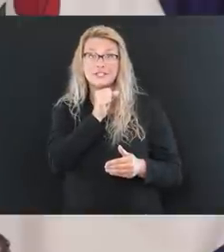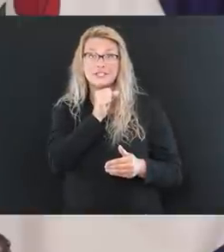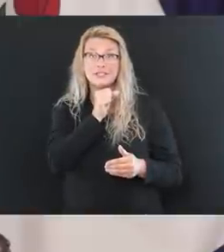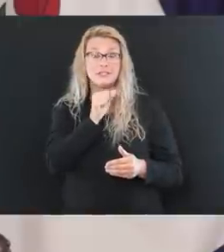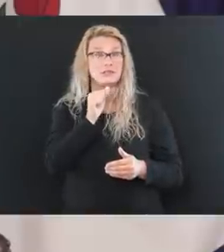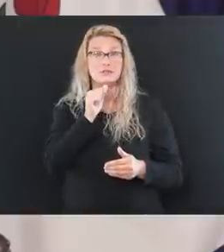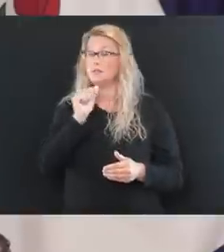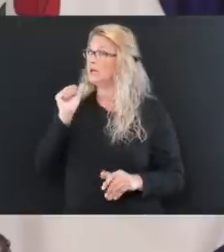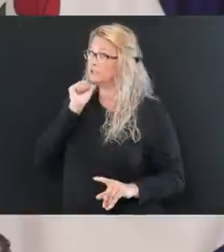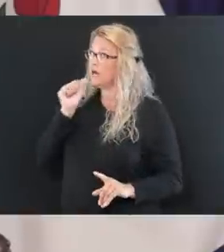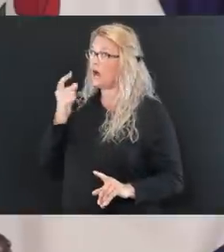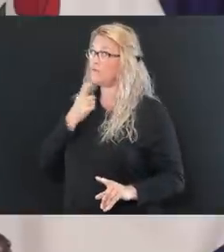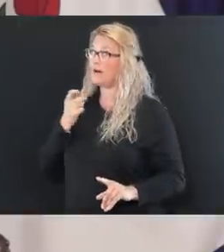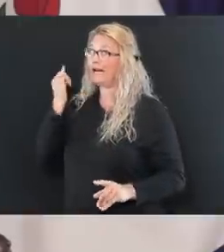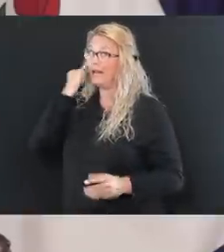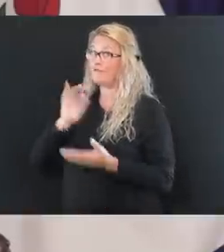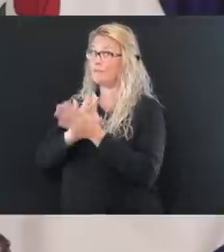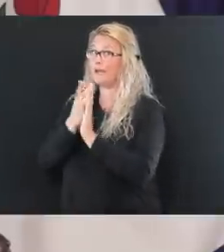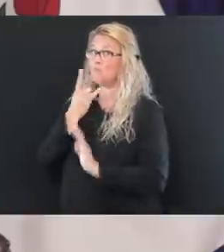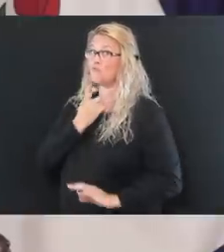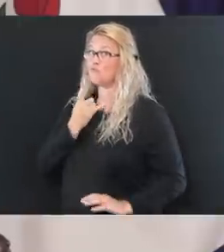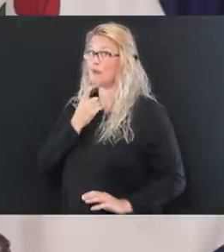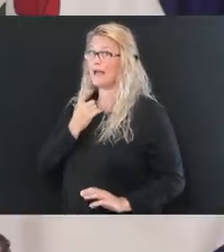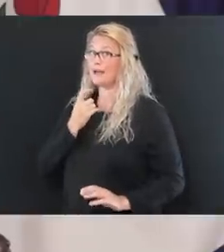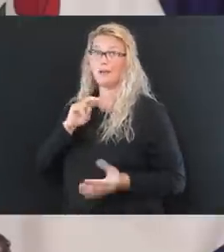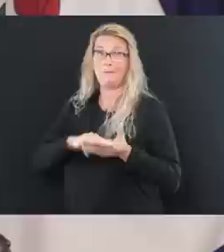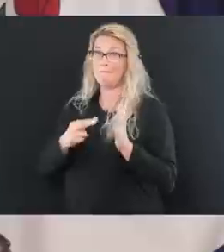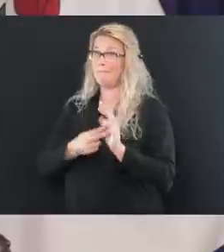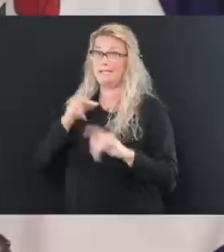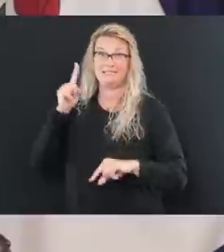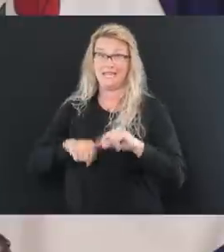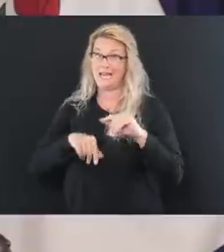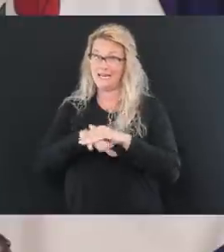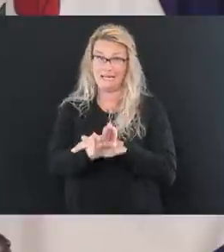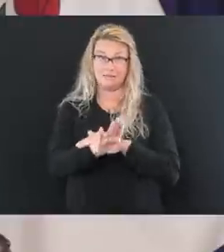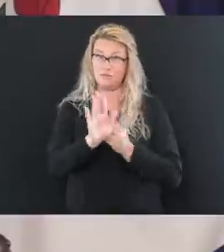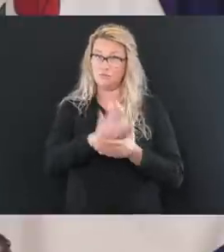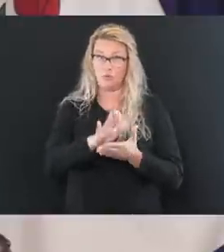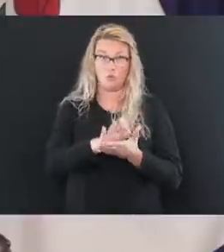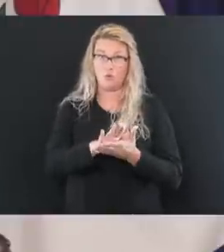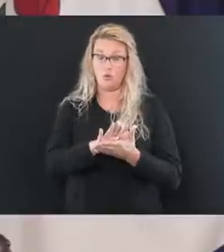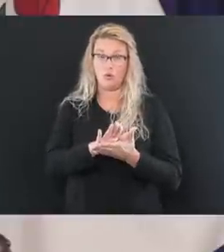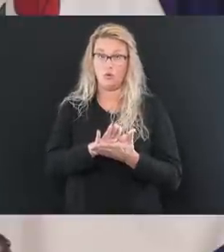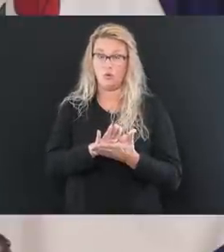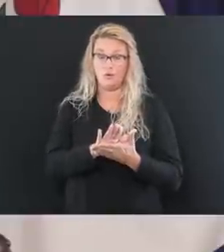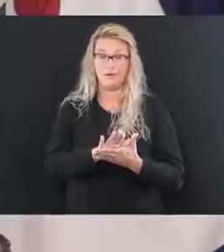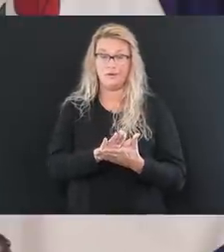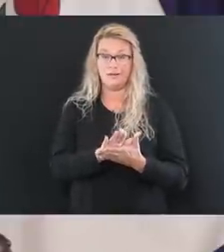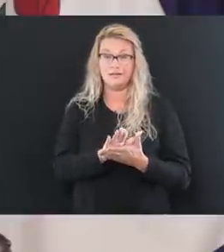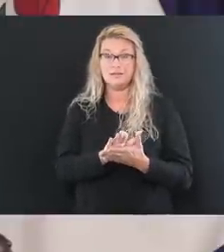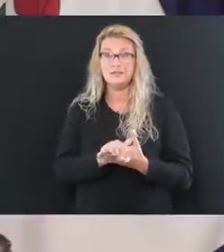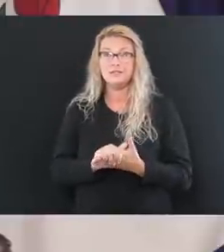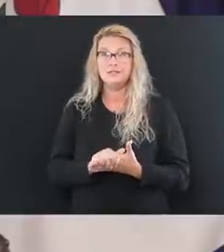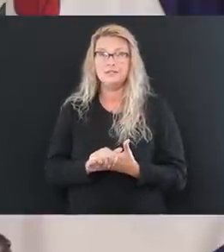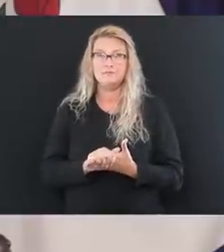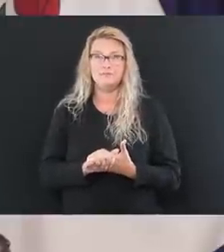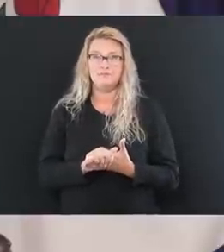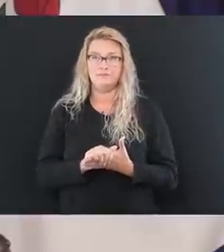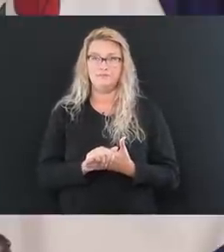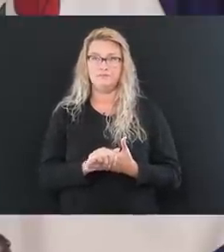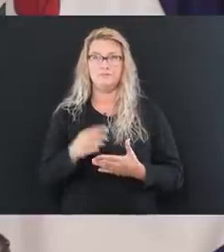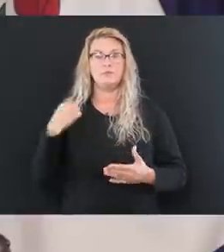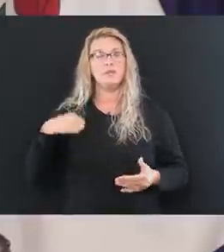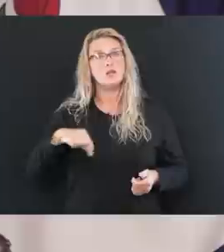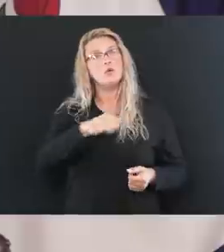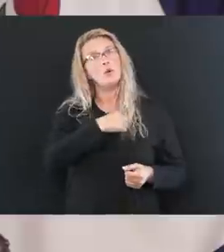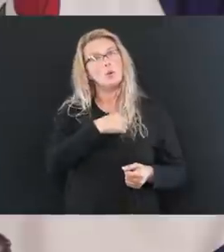in the red. If we go red, the private schools are not going to school. We really, as a government,